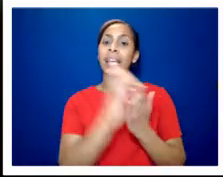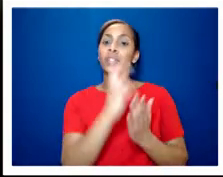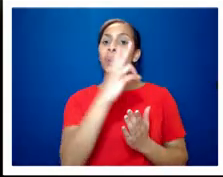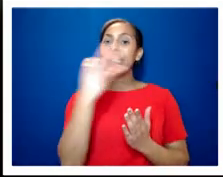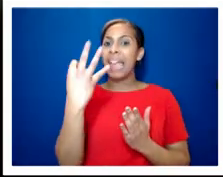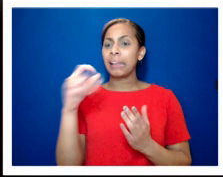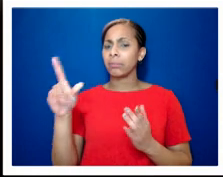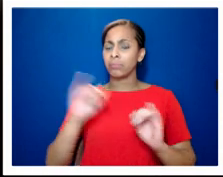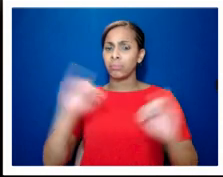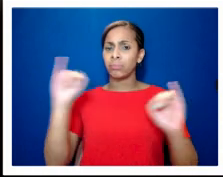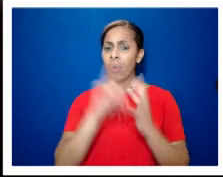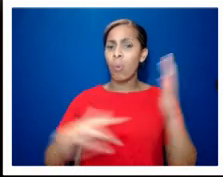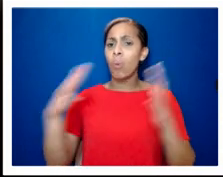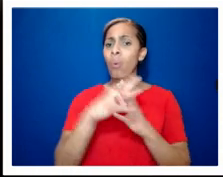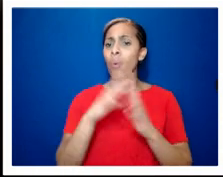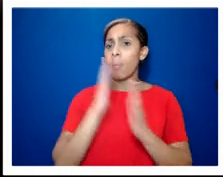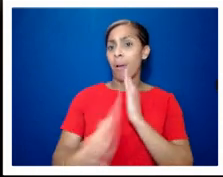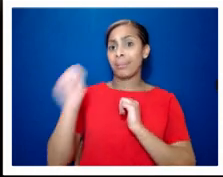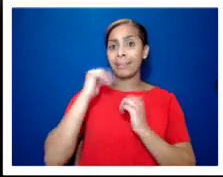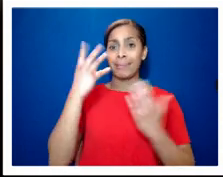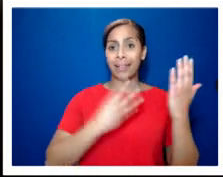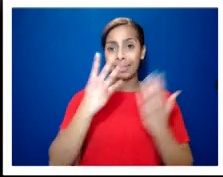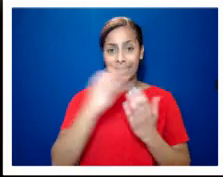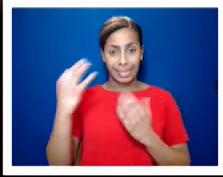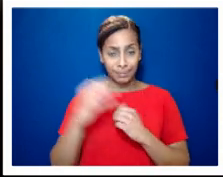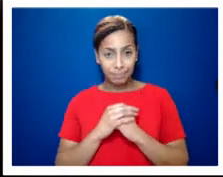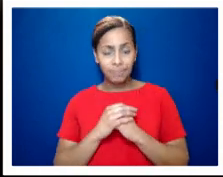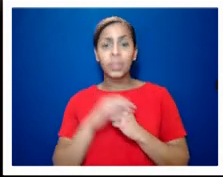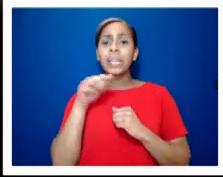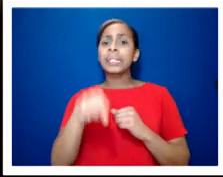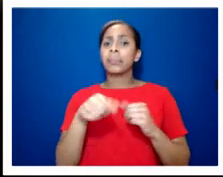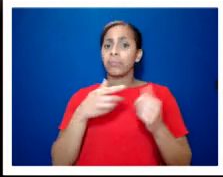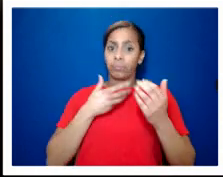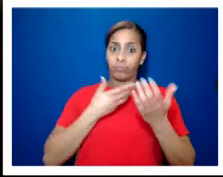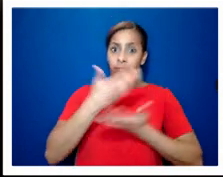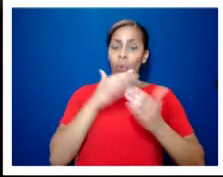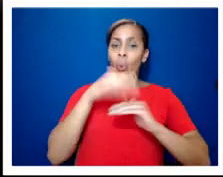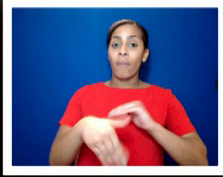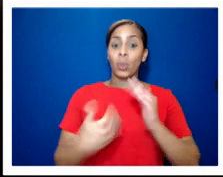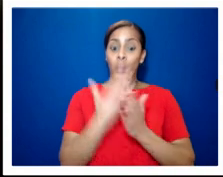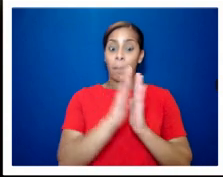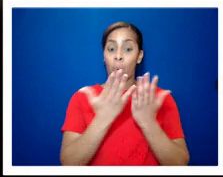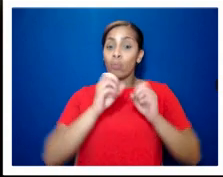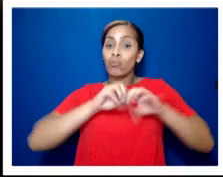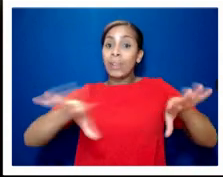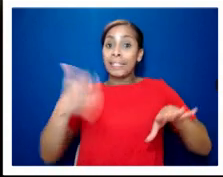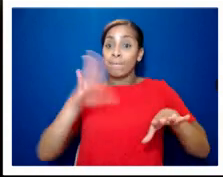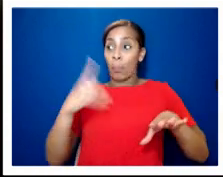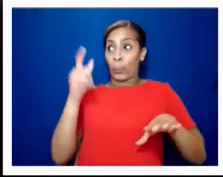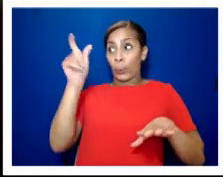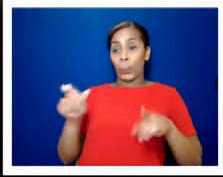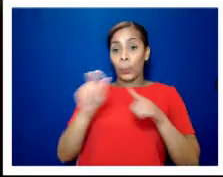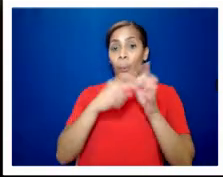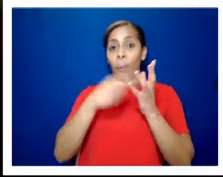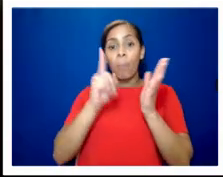and it's based on a new book which has been written by our guest this evening paul baker and this is the